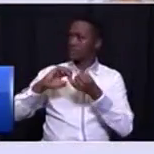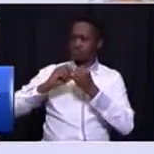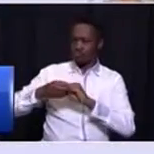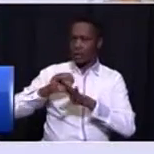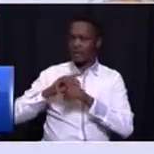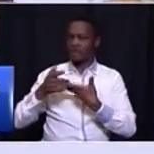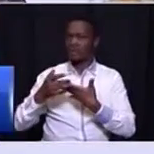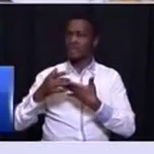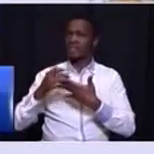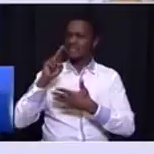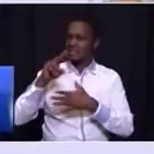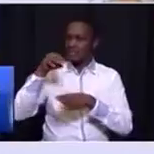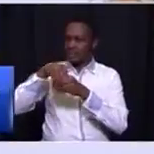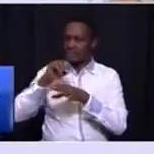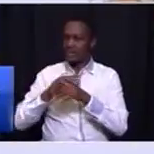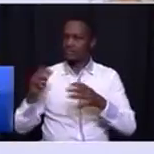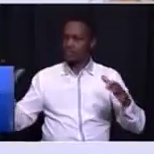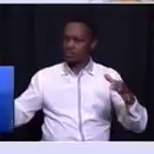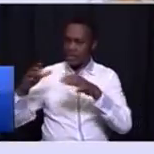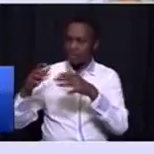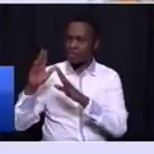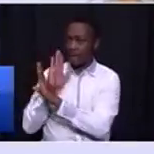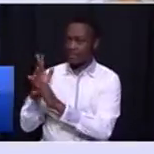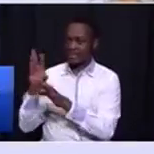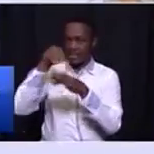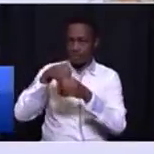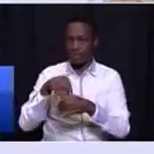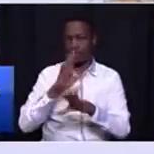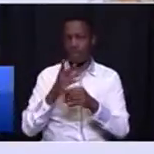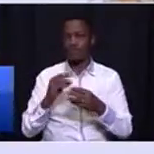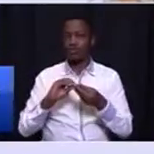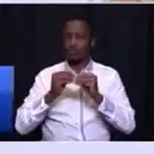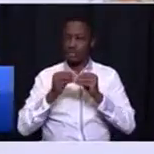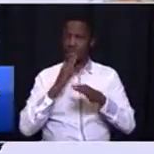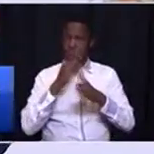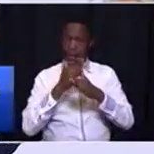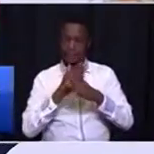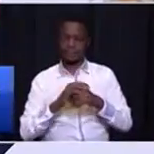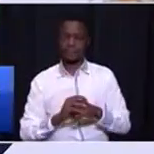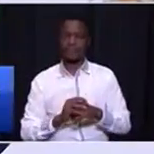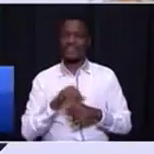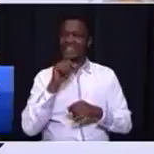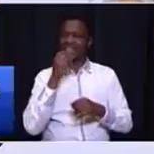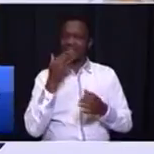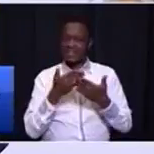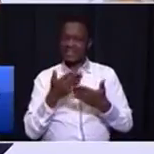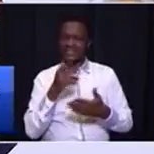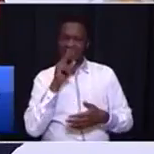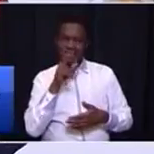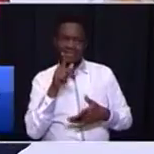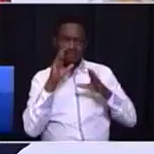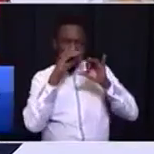investment there and crowd in private sector investment. This will also focus on the decaying CBDs in this,